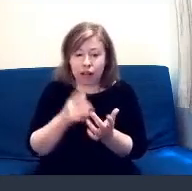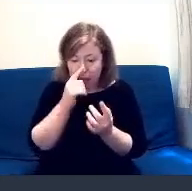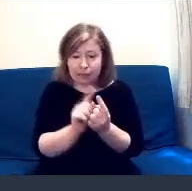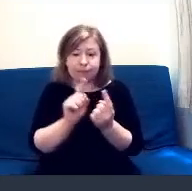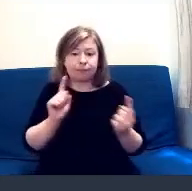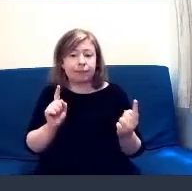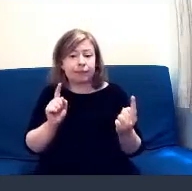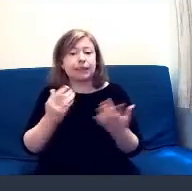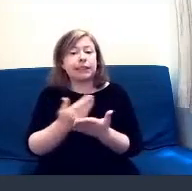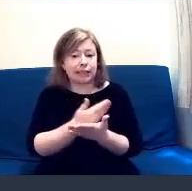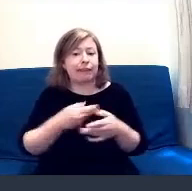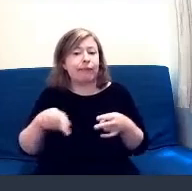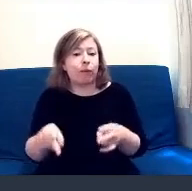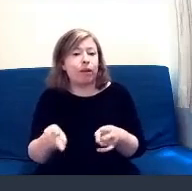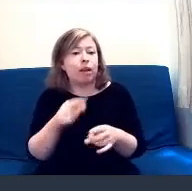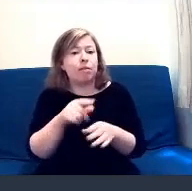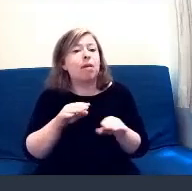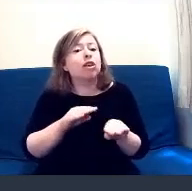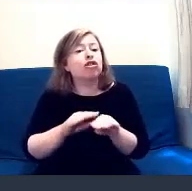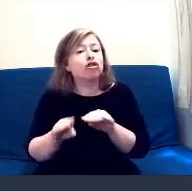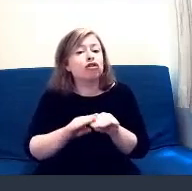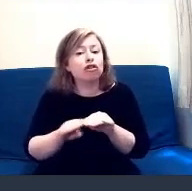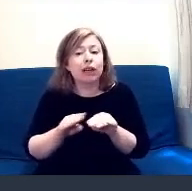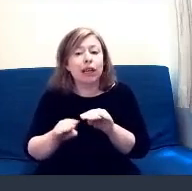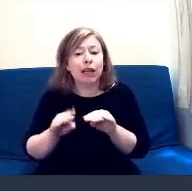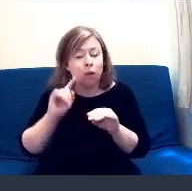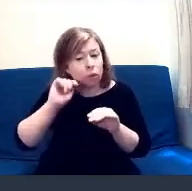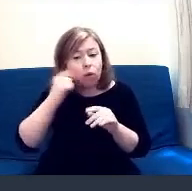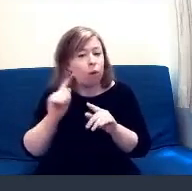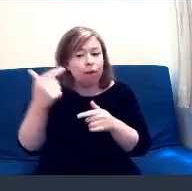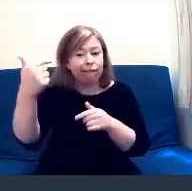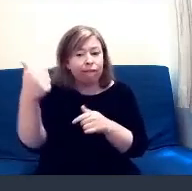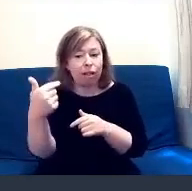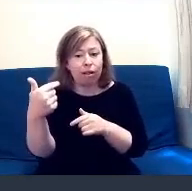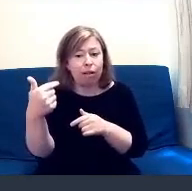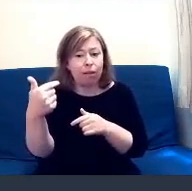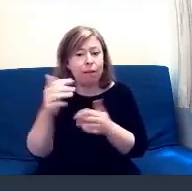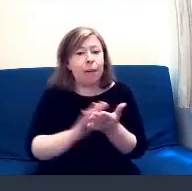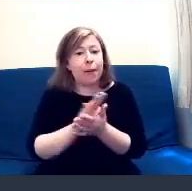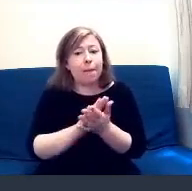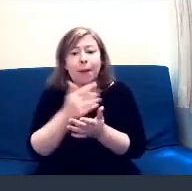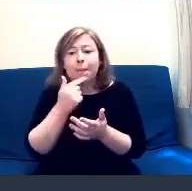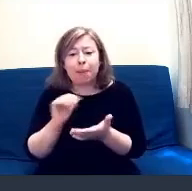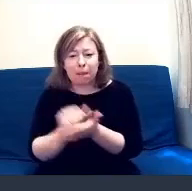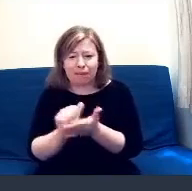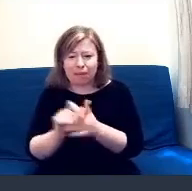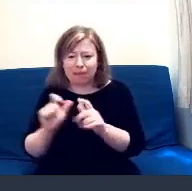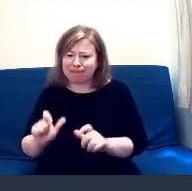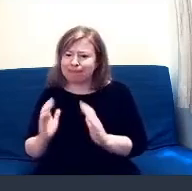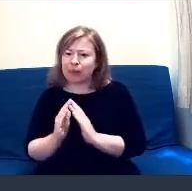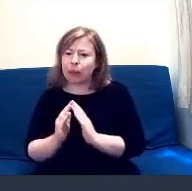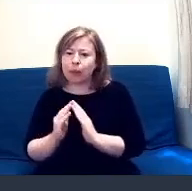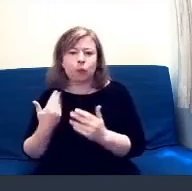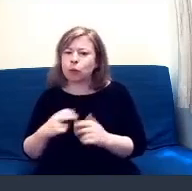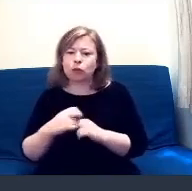the training session is actually broadcast as well. So that if there's some people who are shielding or would prefer not to come in person, they can still